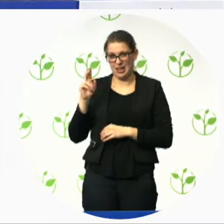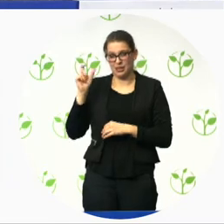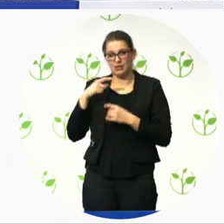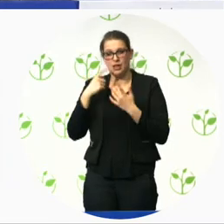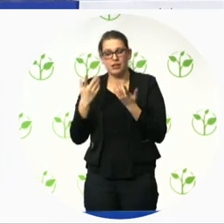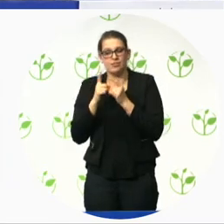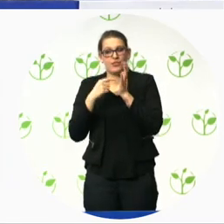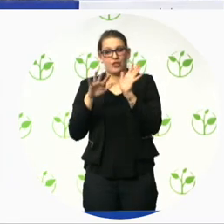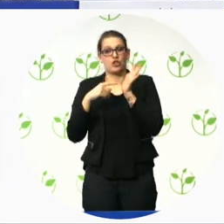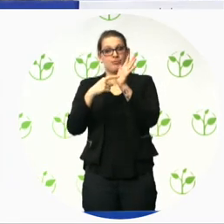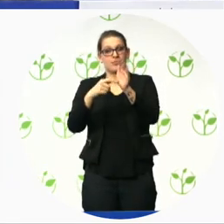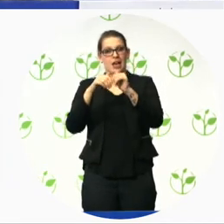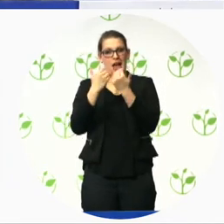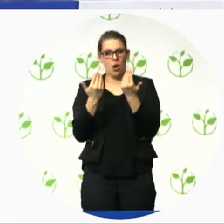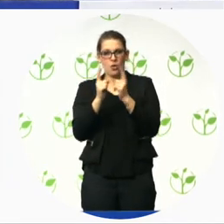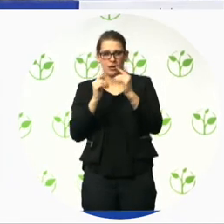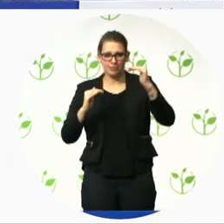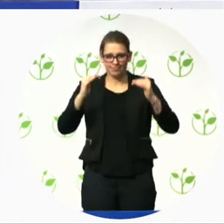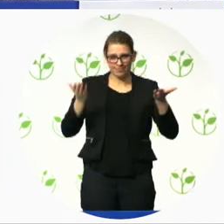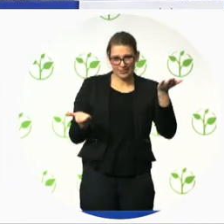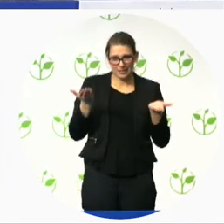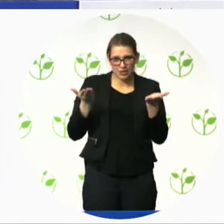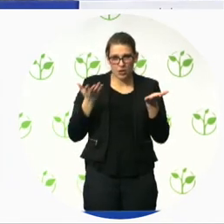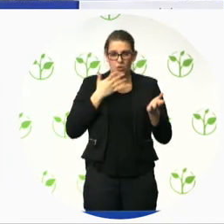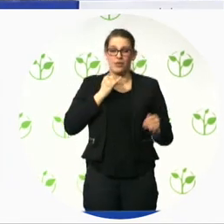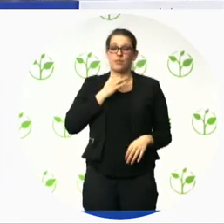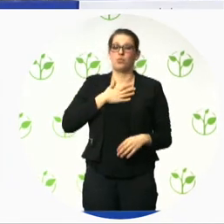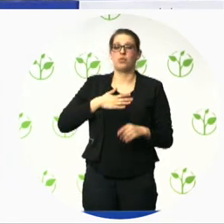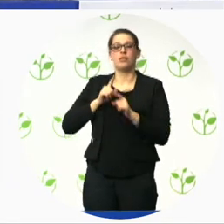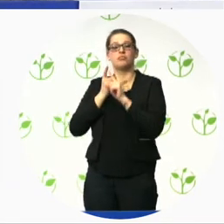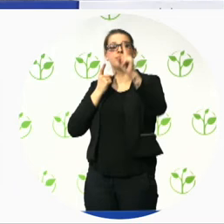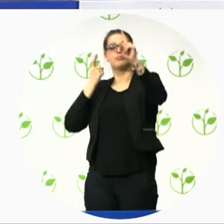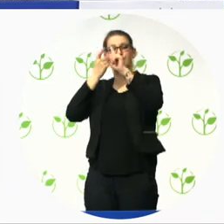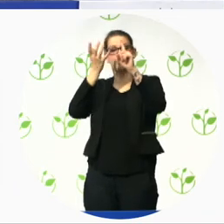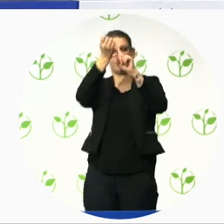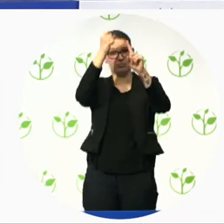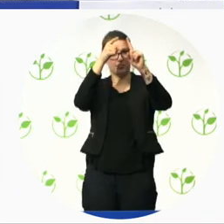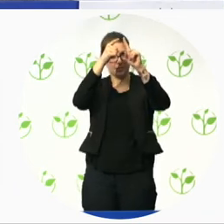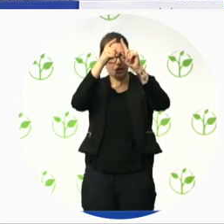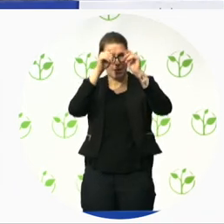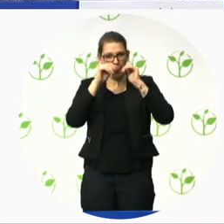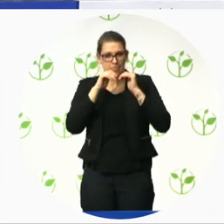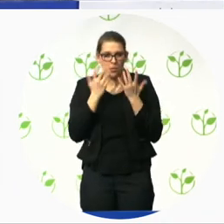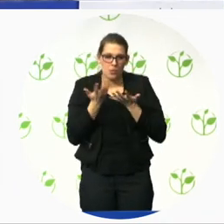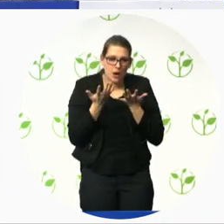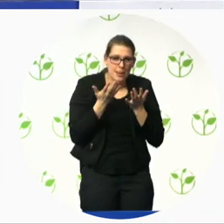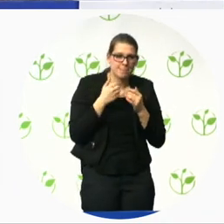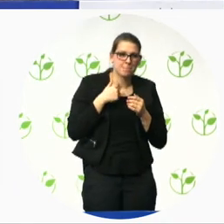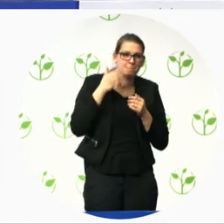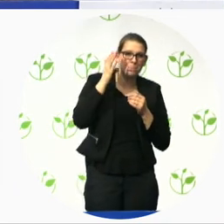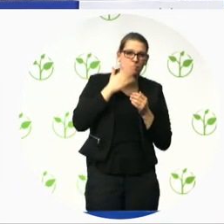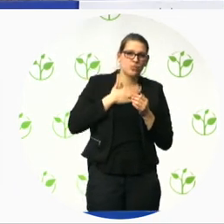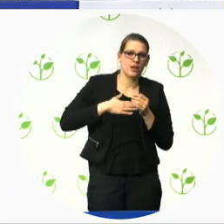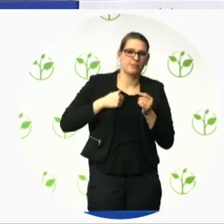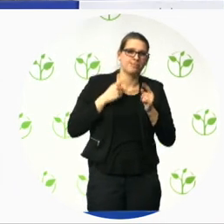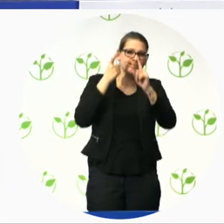enforceable and being future-proof and looking to a flexible scheme but the